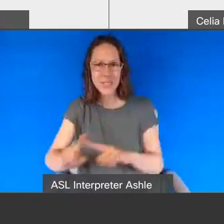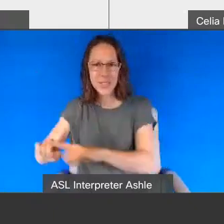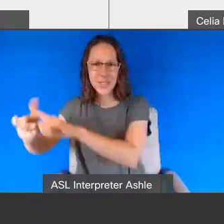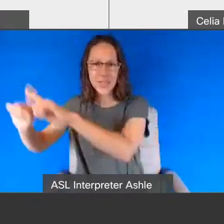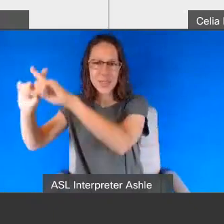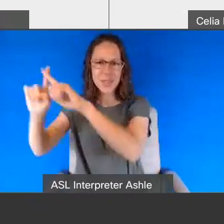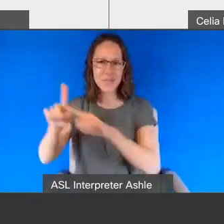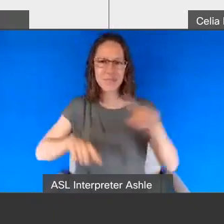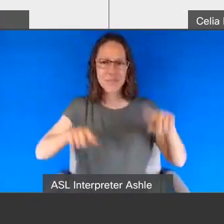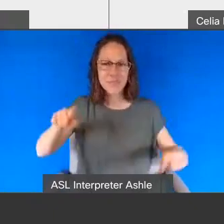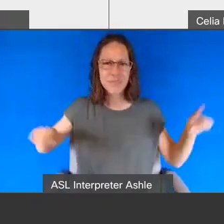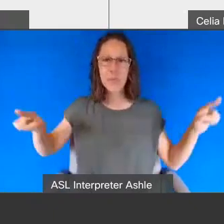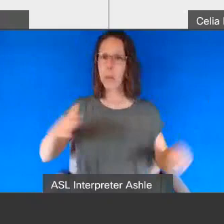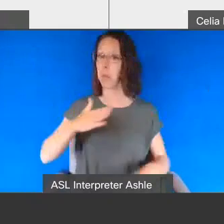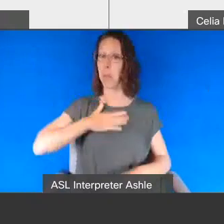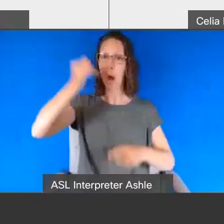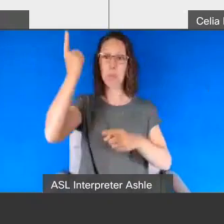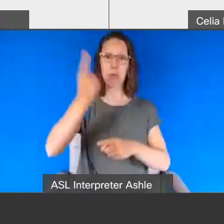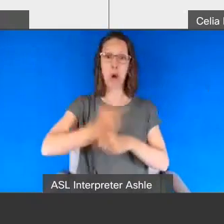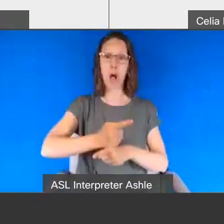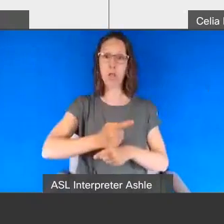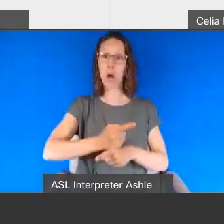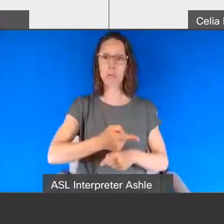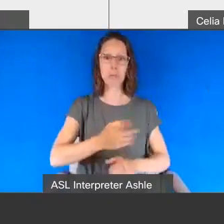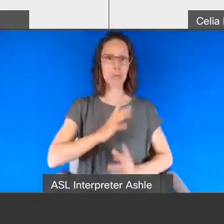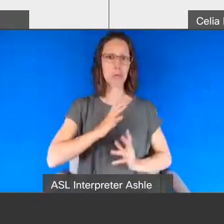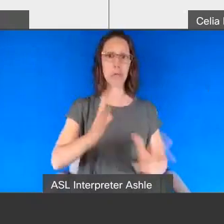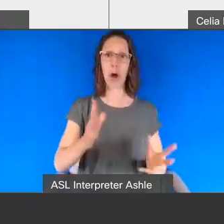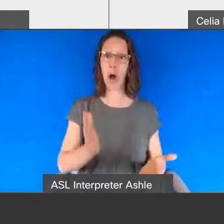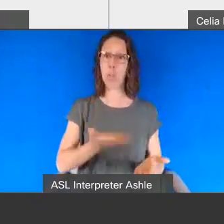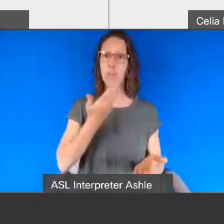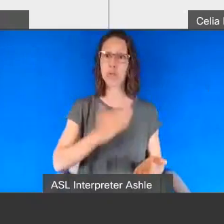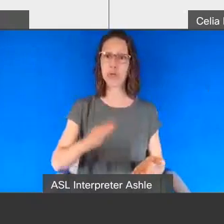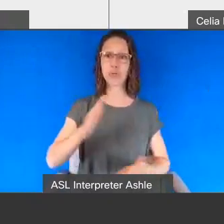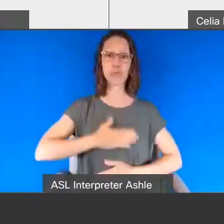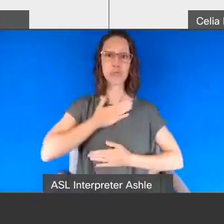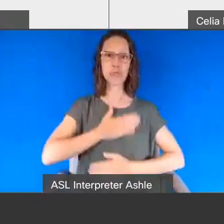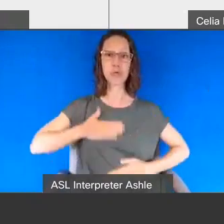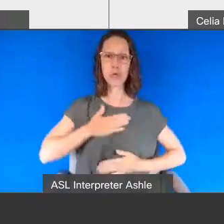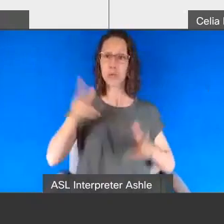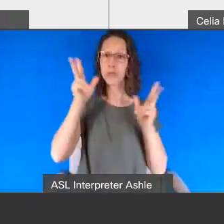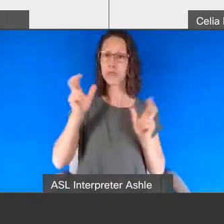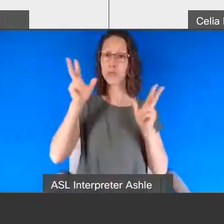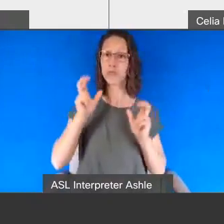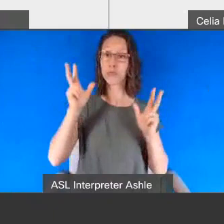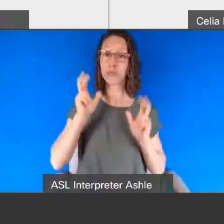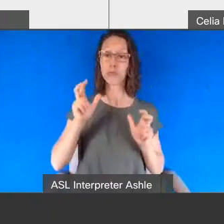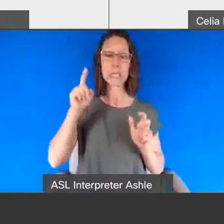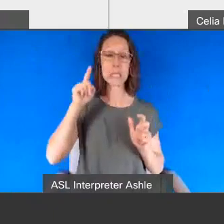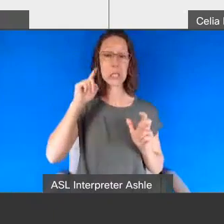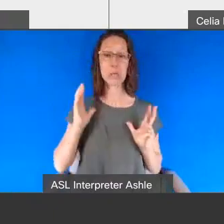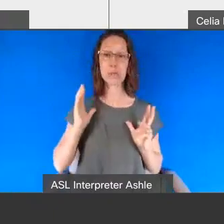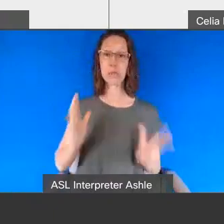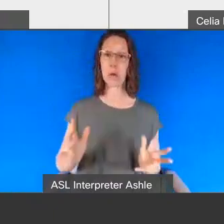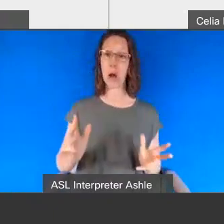absolutely no issue with with music he listens to music all the time um in fact has very good hearing um